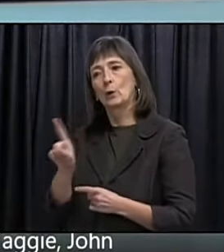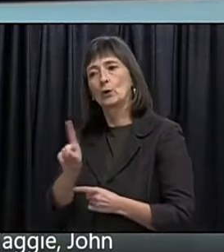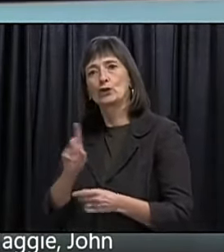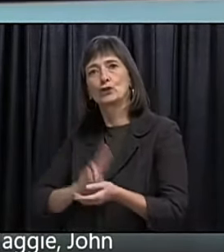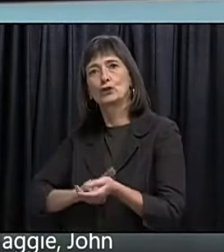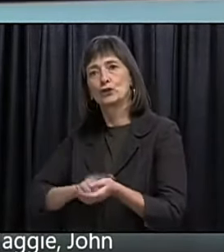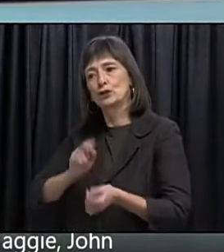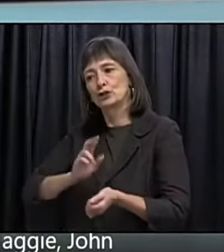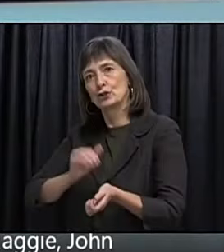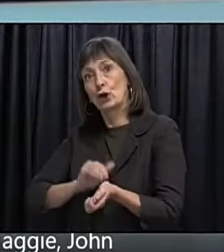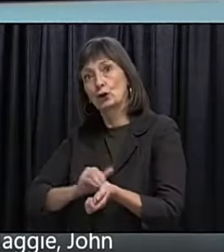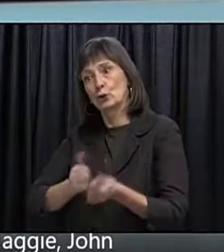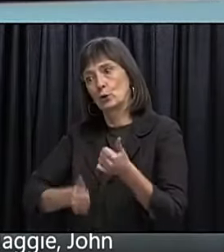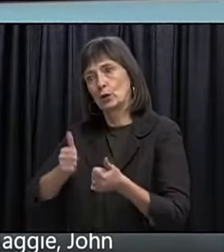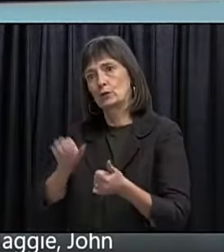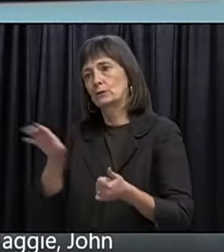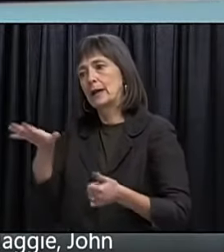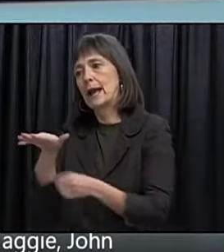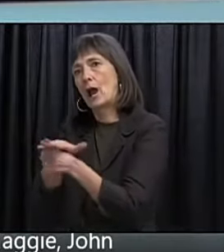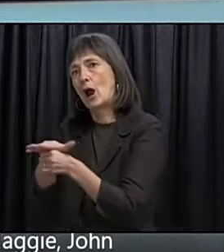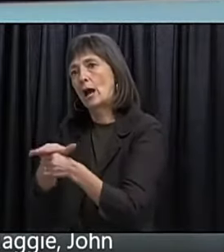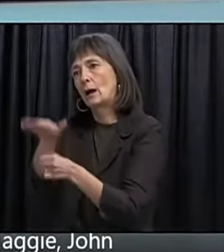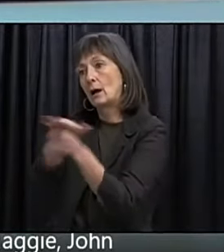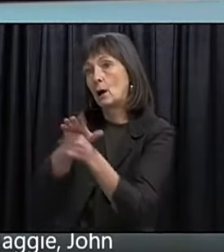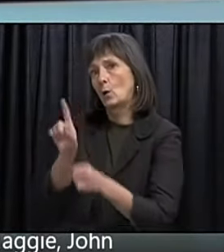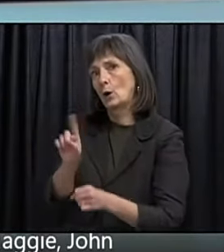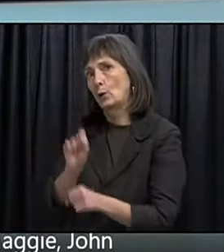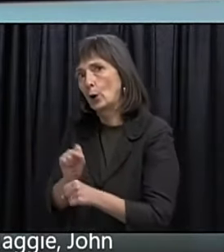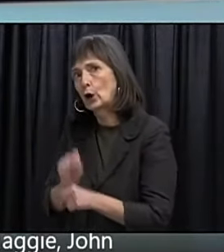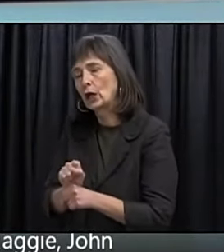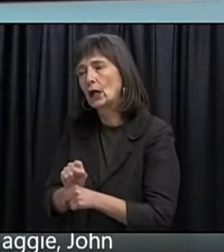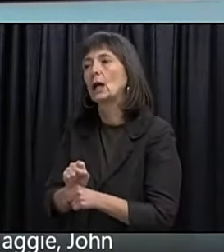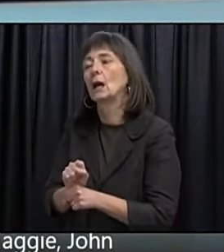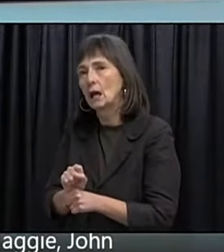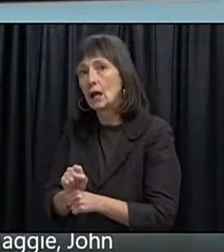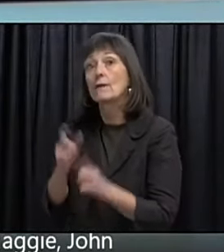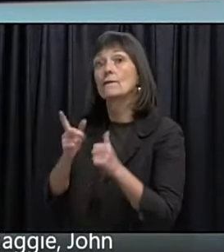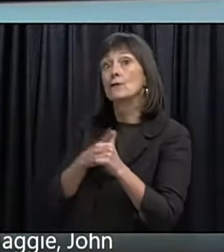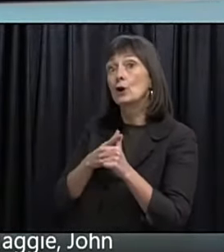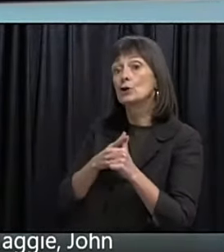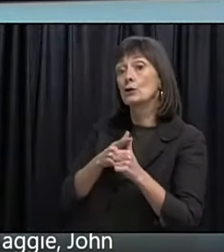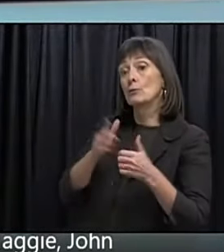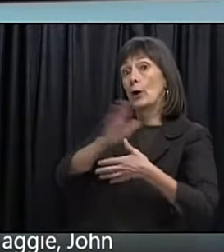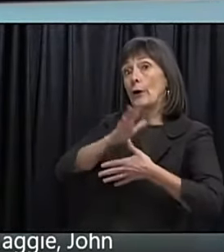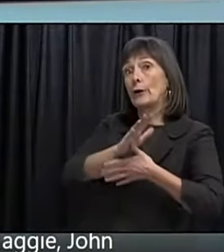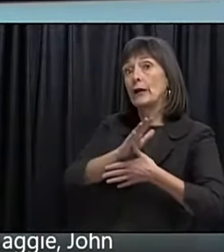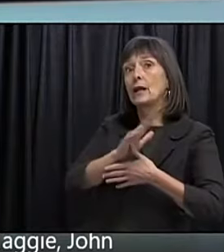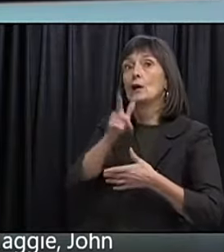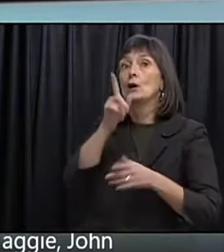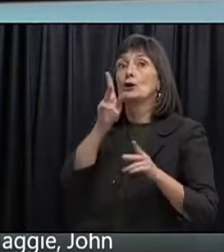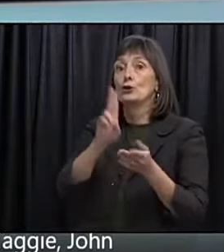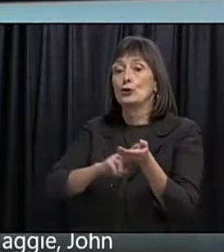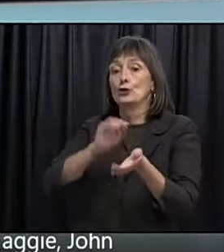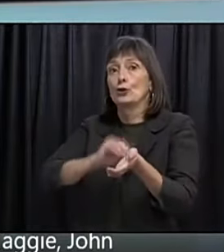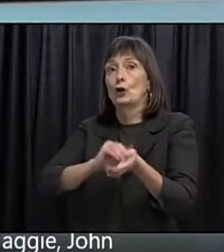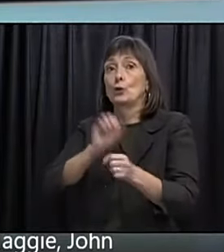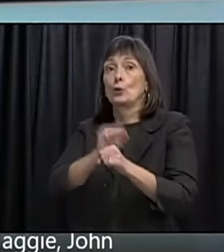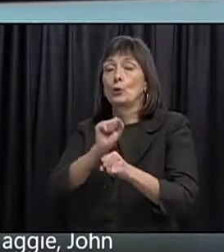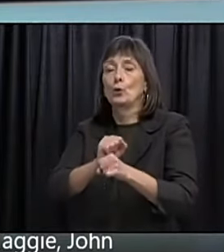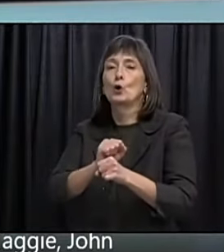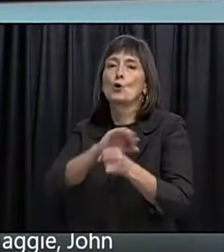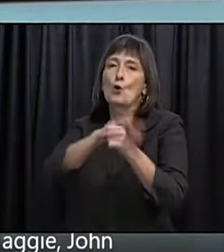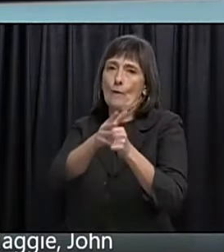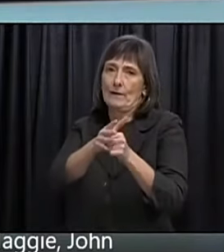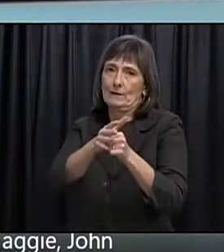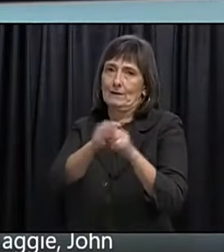A particular. Caller. work in. So we're focusing. On the COVID unit. And on. Those public health.